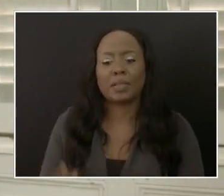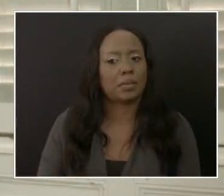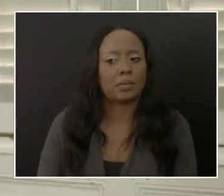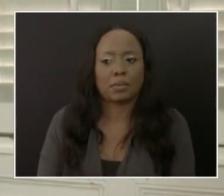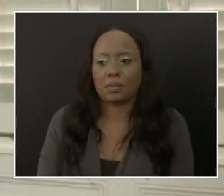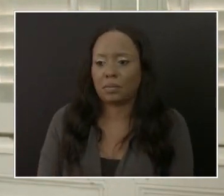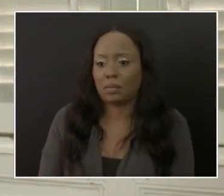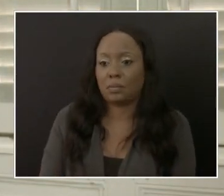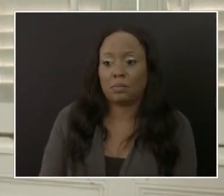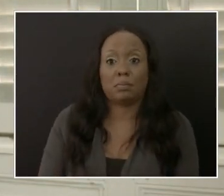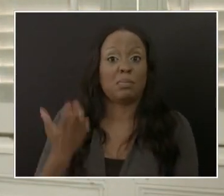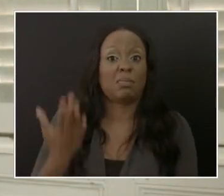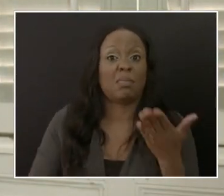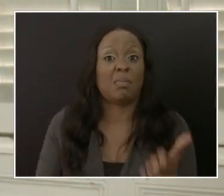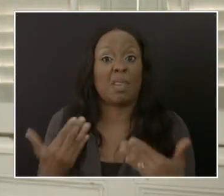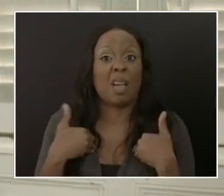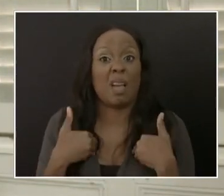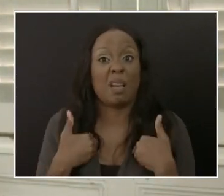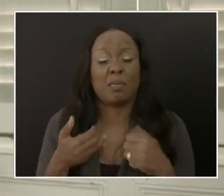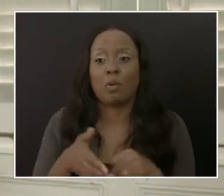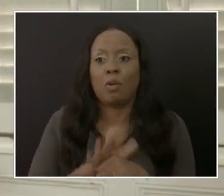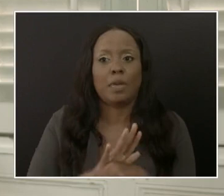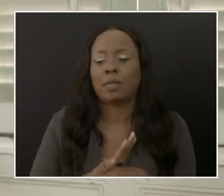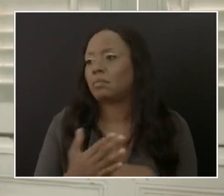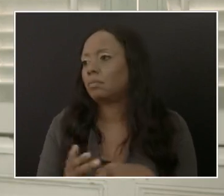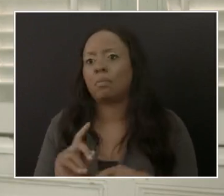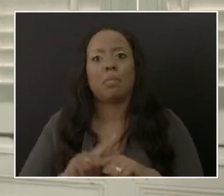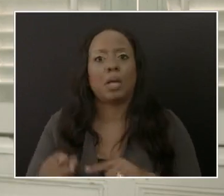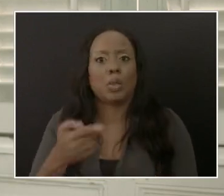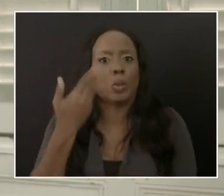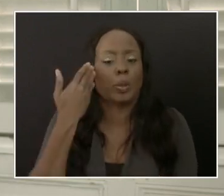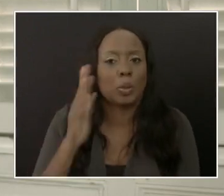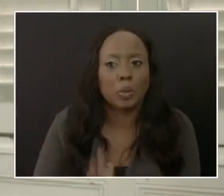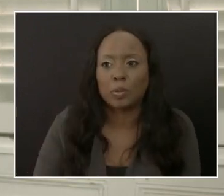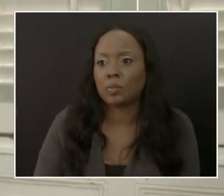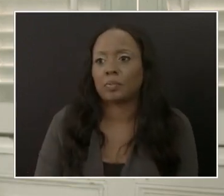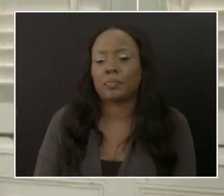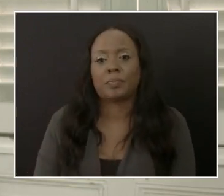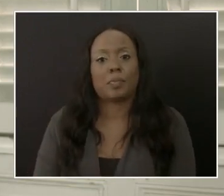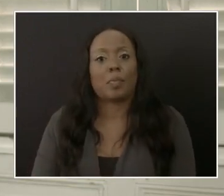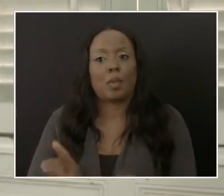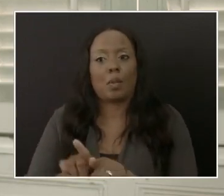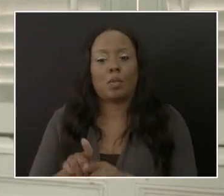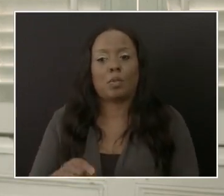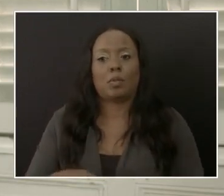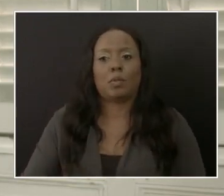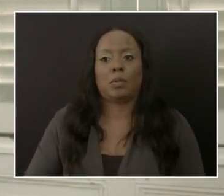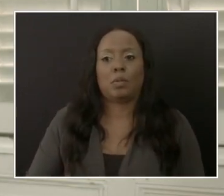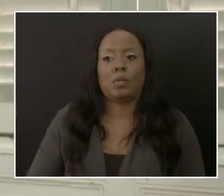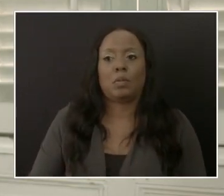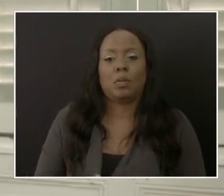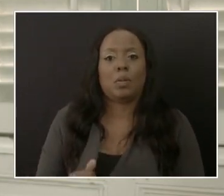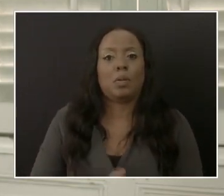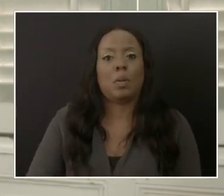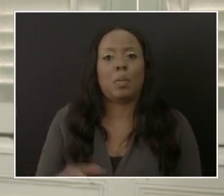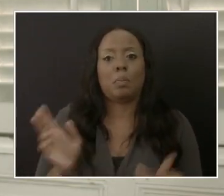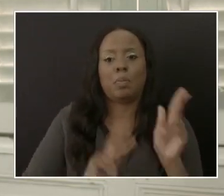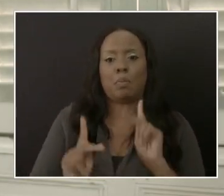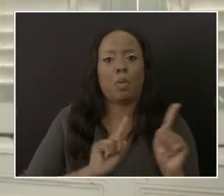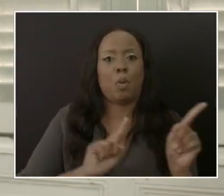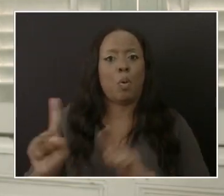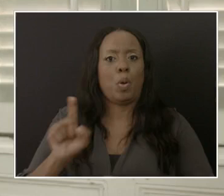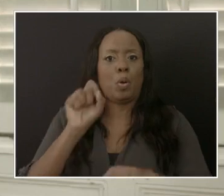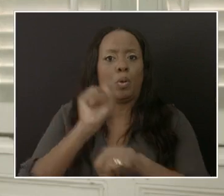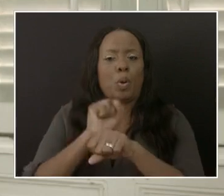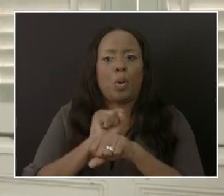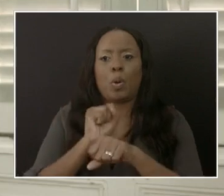they may have COVID. We are saying that on the way to and from the workplace where persons may share vehicles they may um